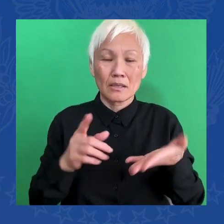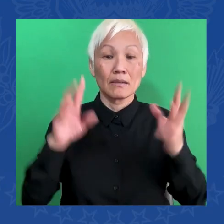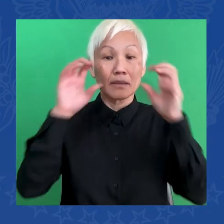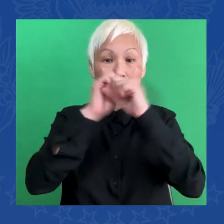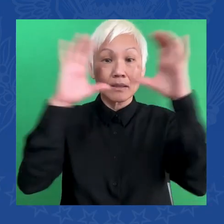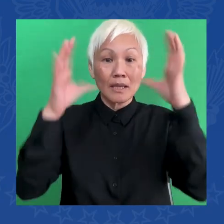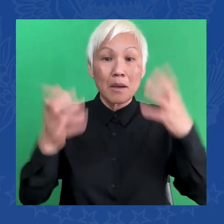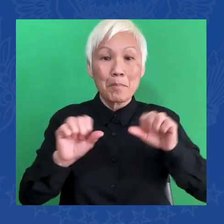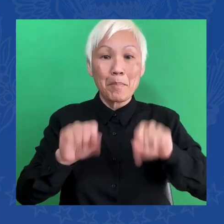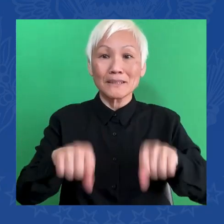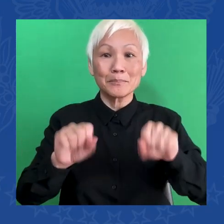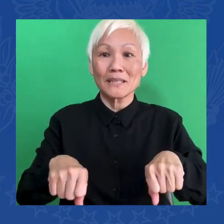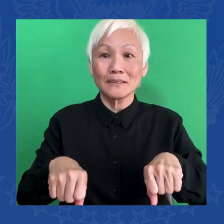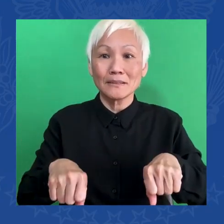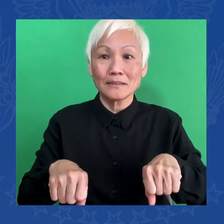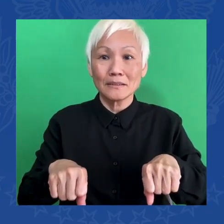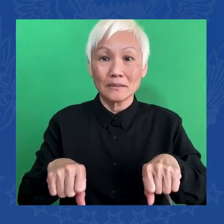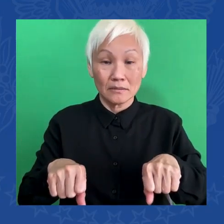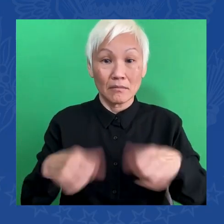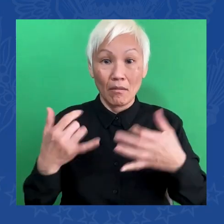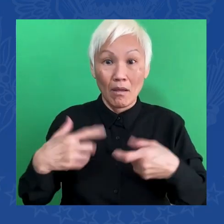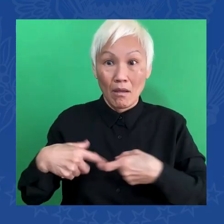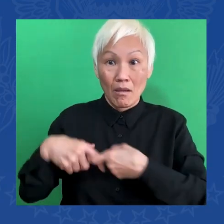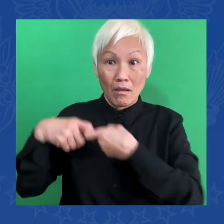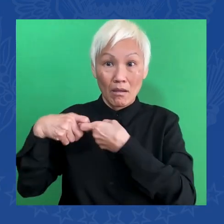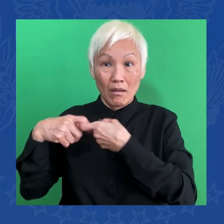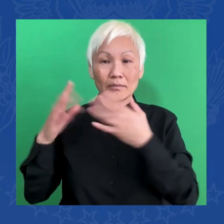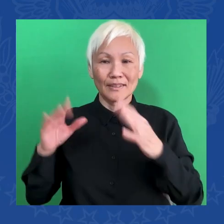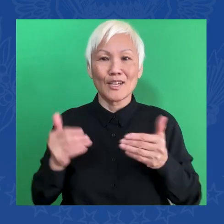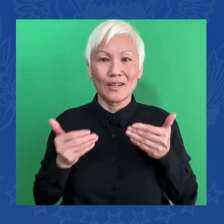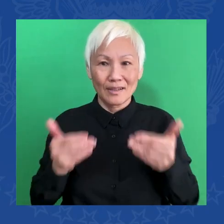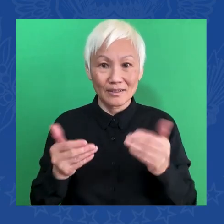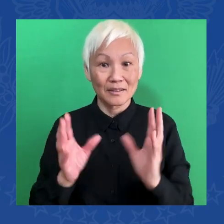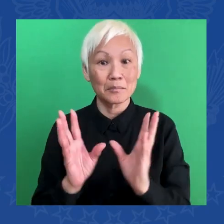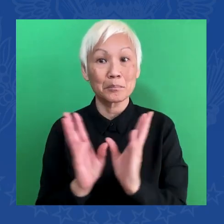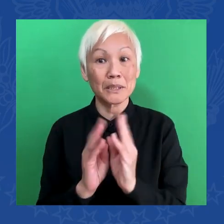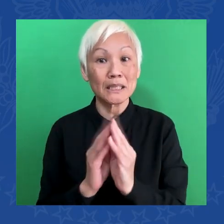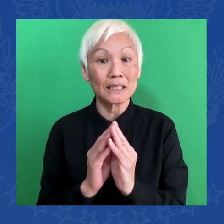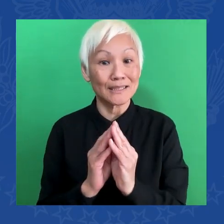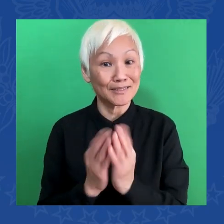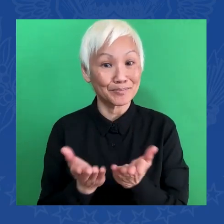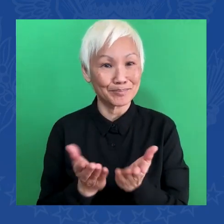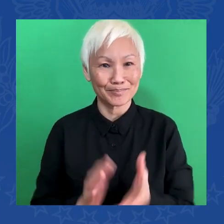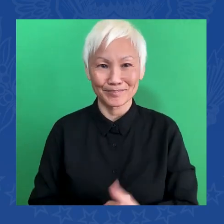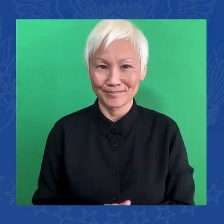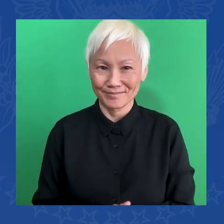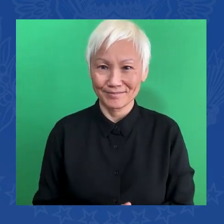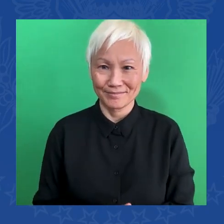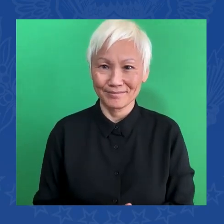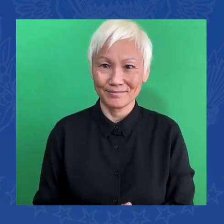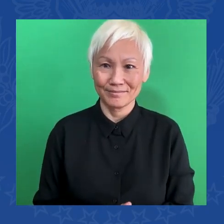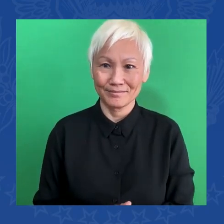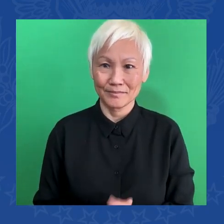to Dr. Nelson. So, let me begin. Dr. Nelson. The Thank President.